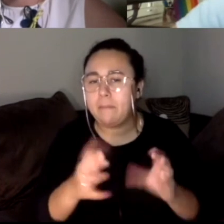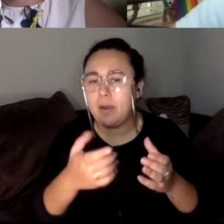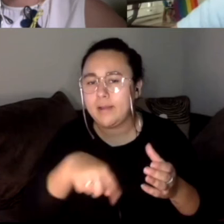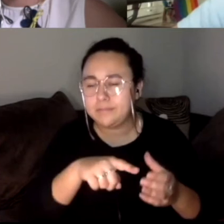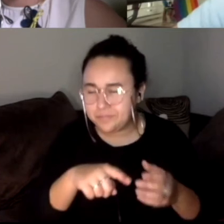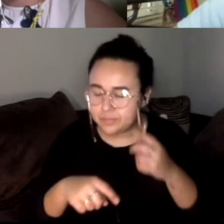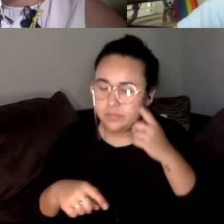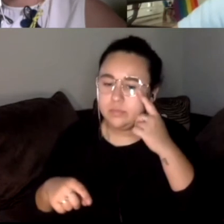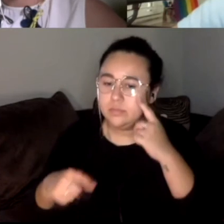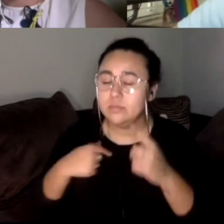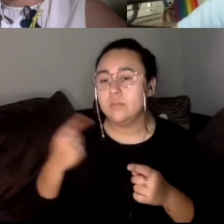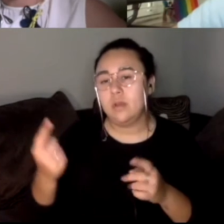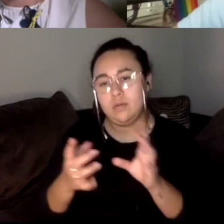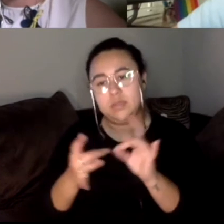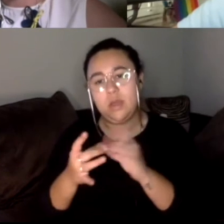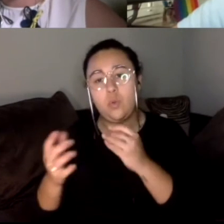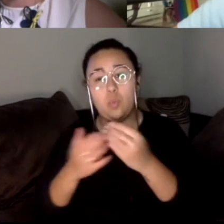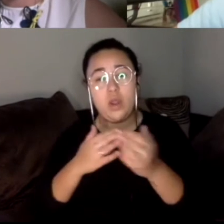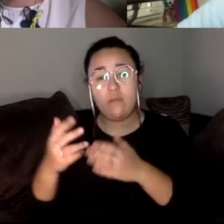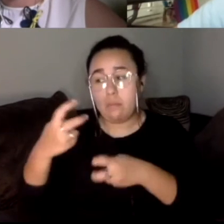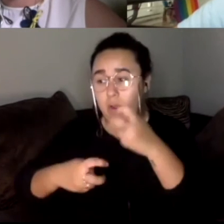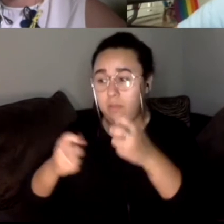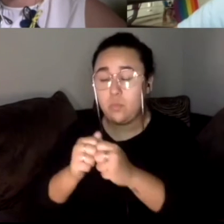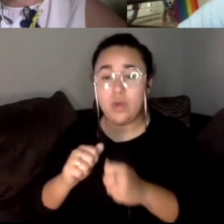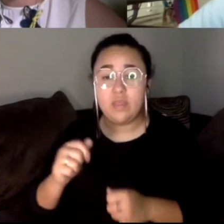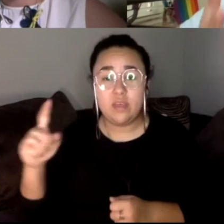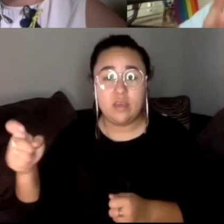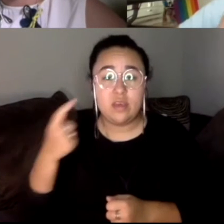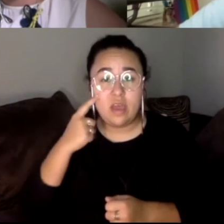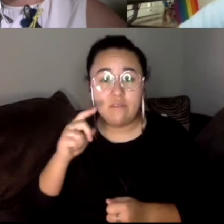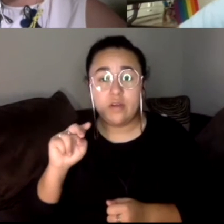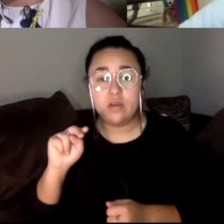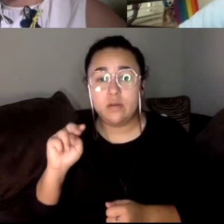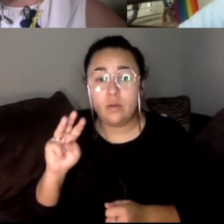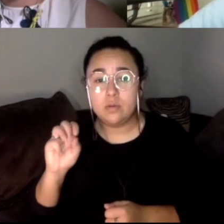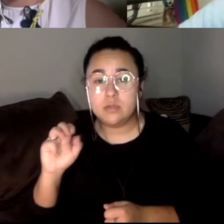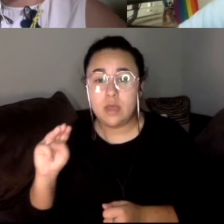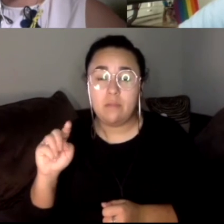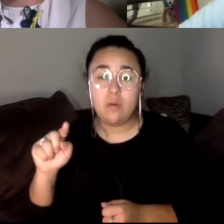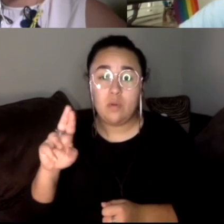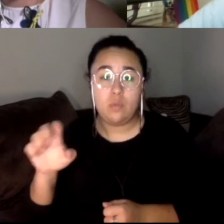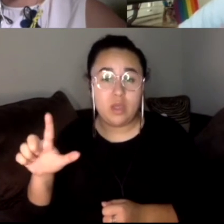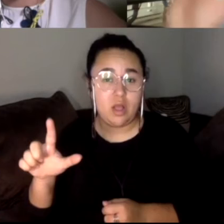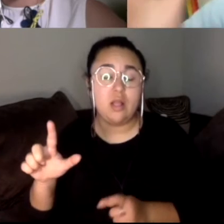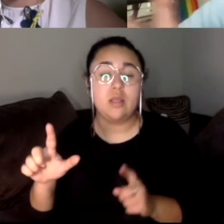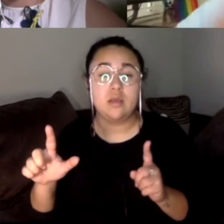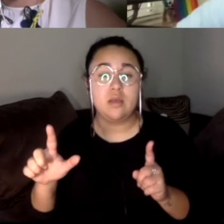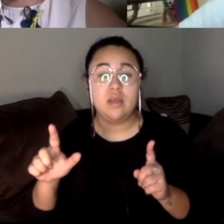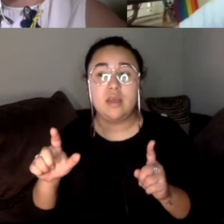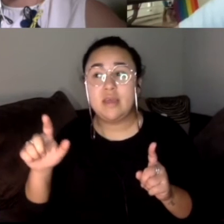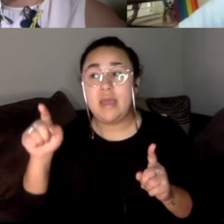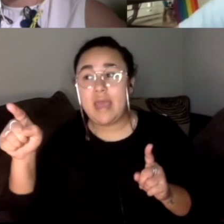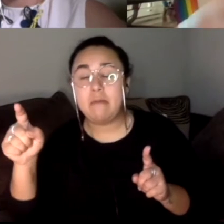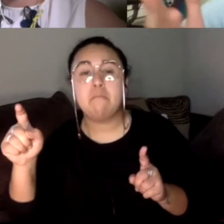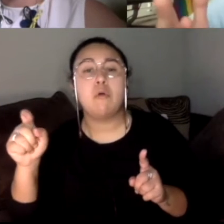always say is, you know, whatever problem you with Gavin Newsom, this, this unfortunate, this recall is a binary choice of do you want Gavin or something objectively